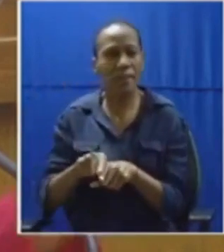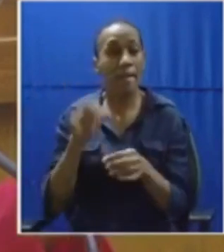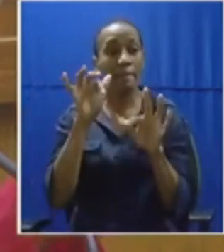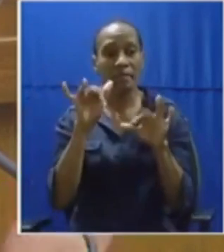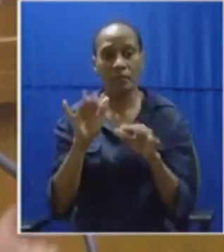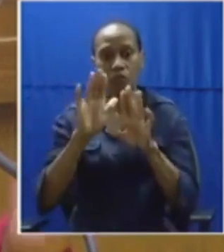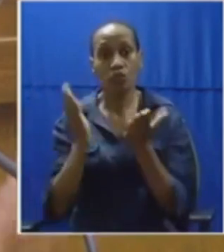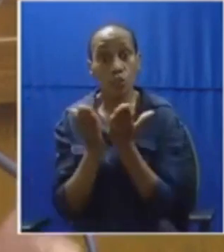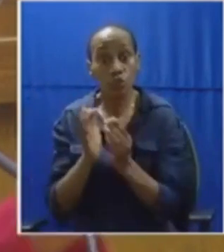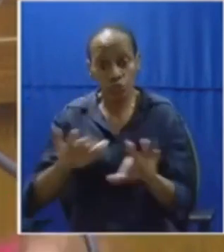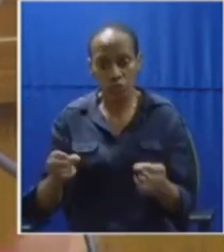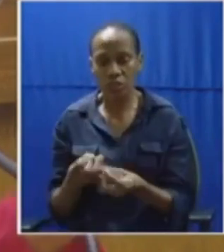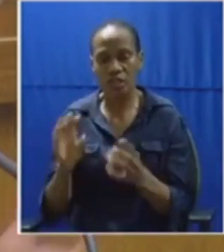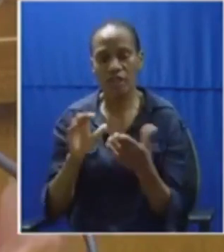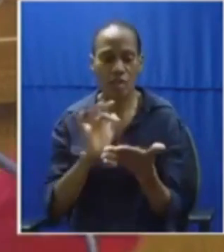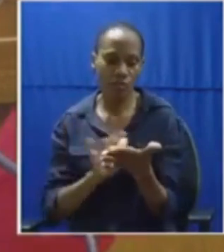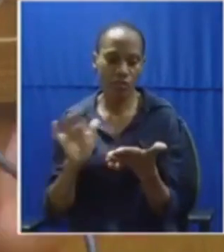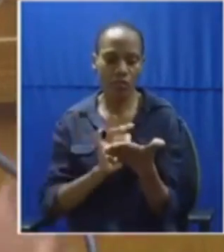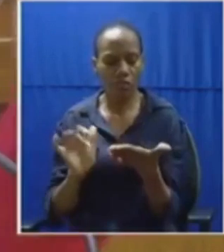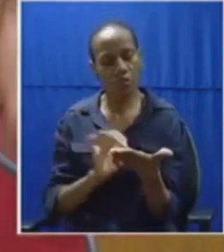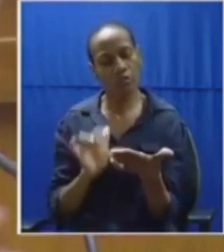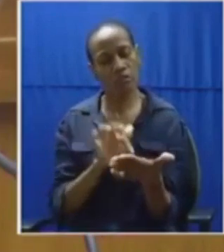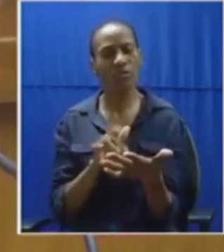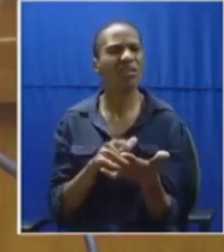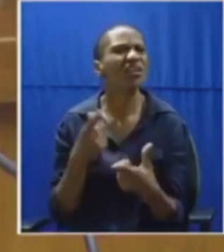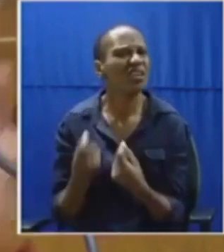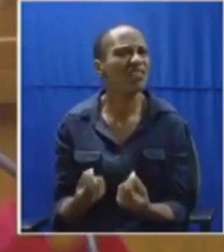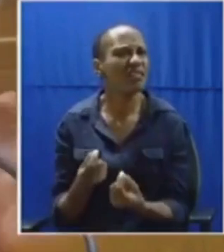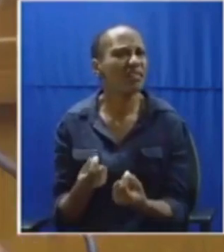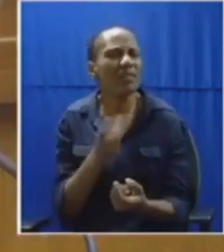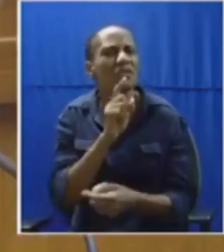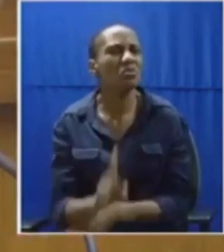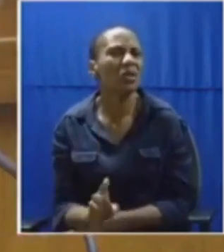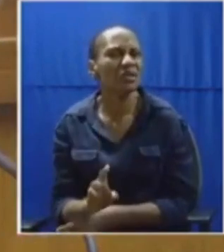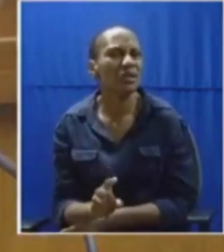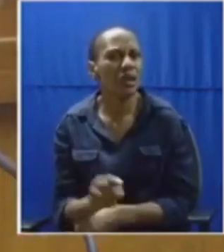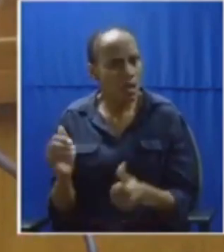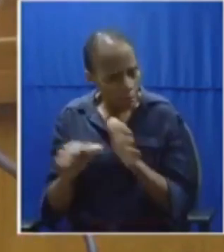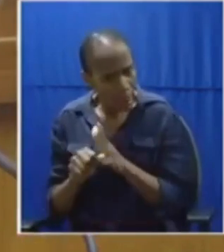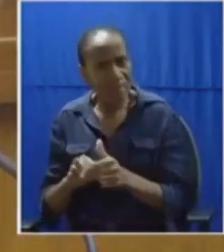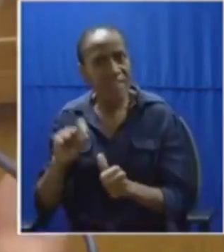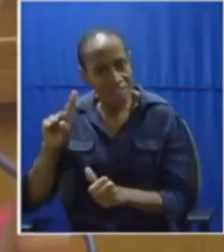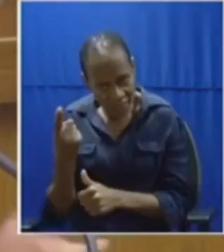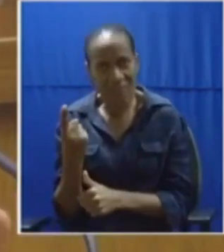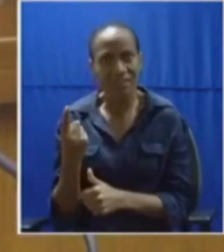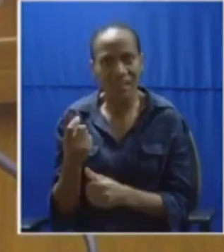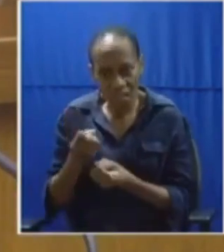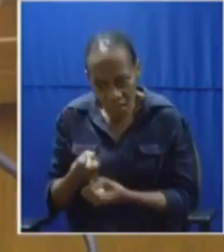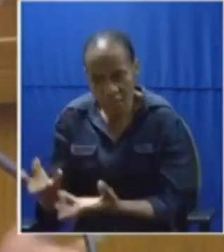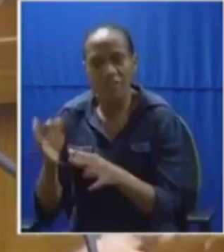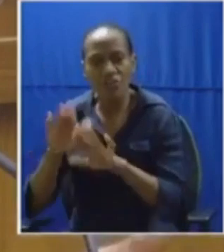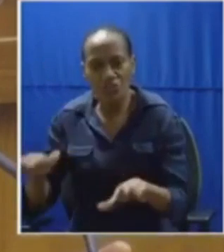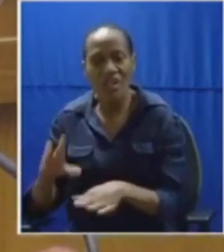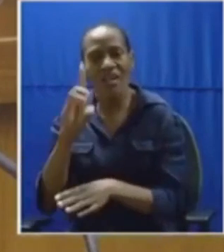why are you not talking about giving first and affordable data because you are going to give the